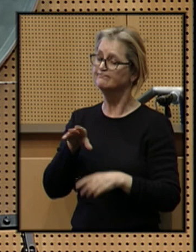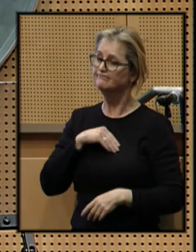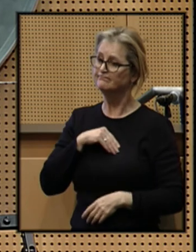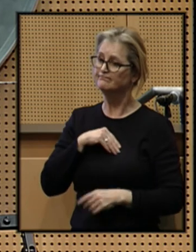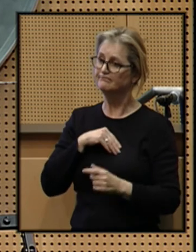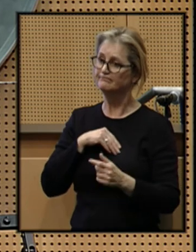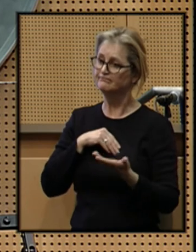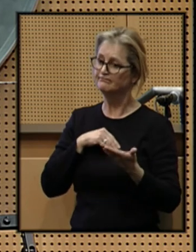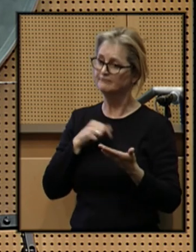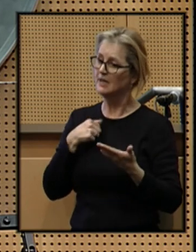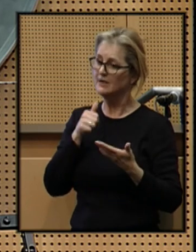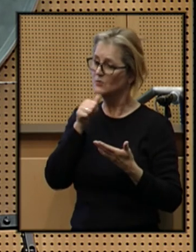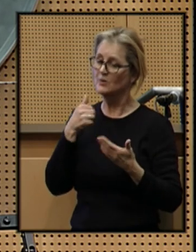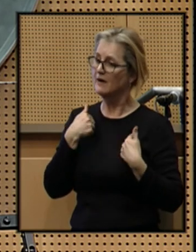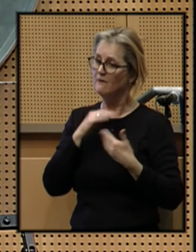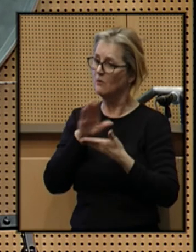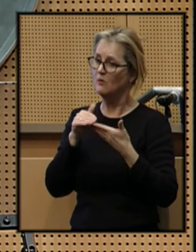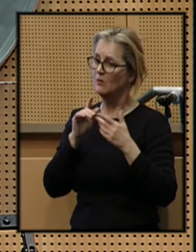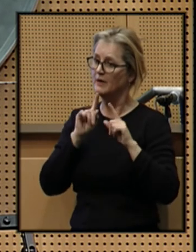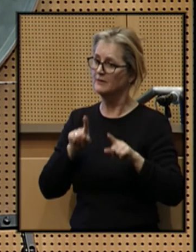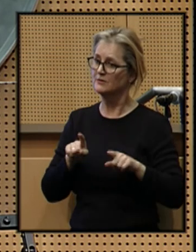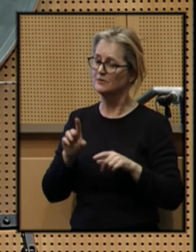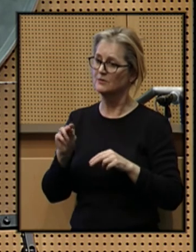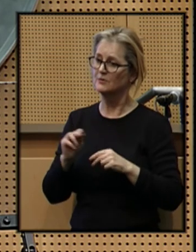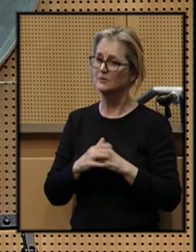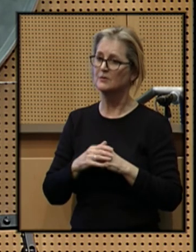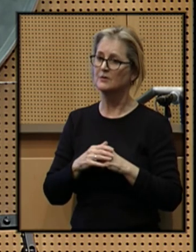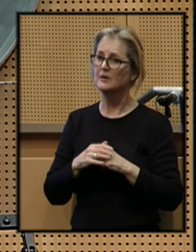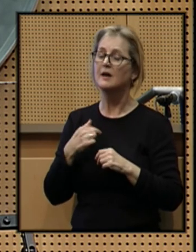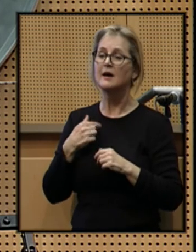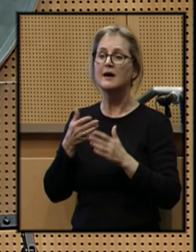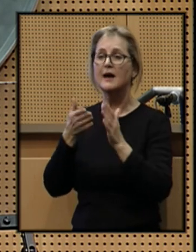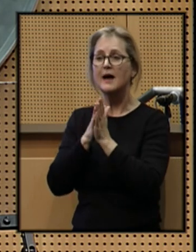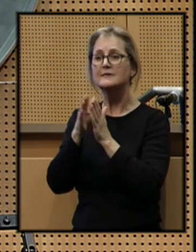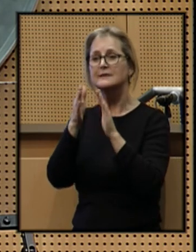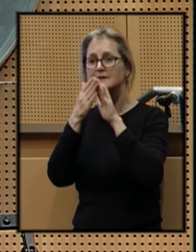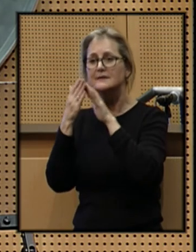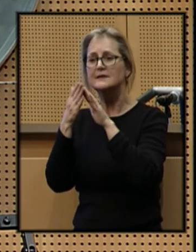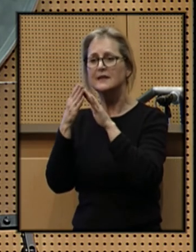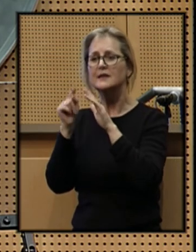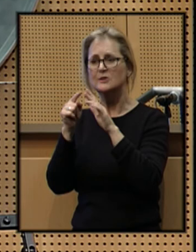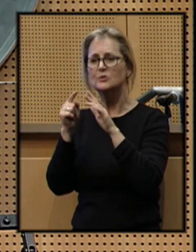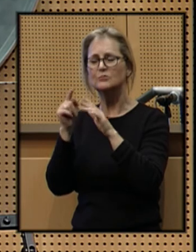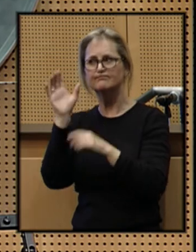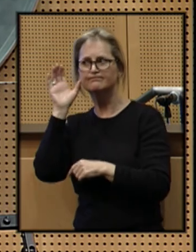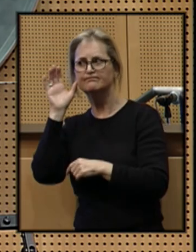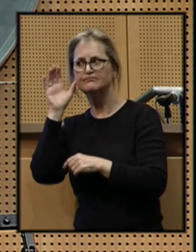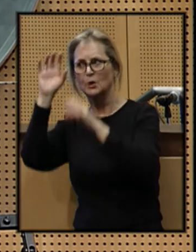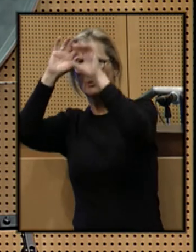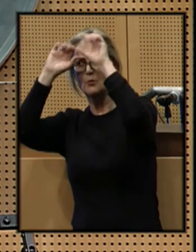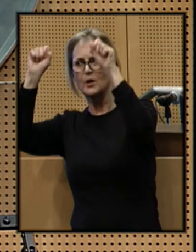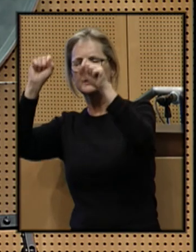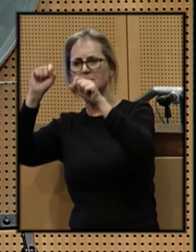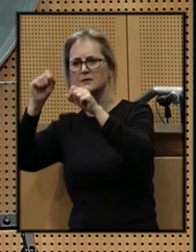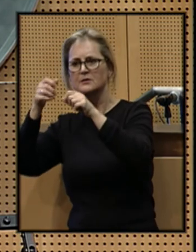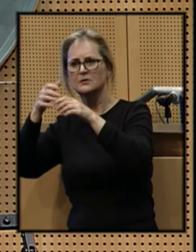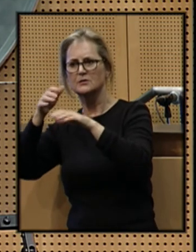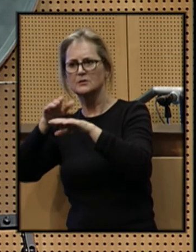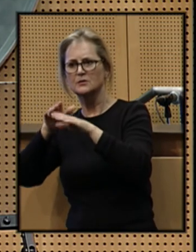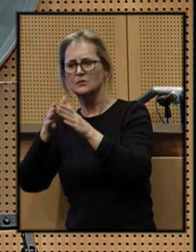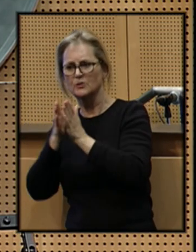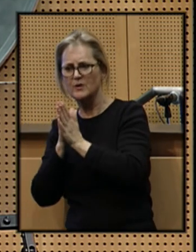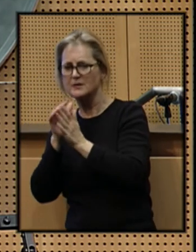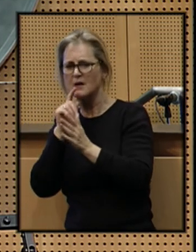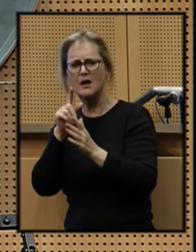that I do not have all the answers. And I ask this city to heed the president's call. Not to